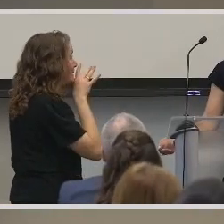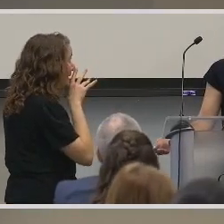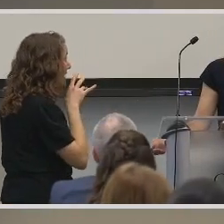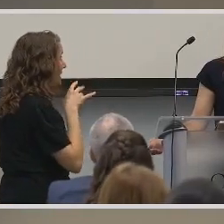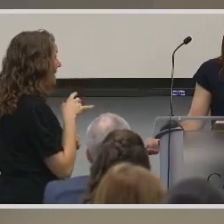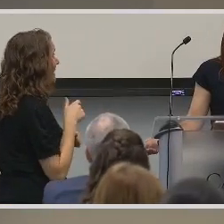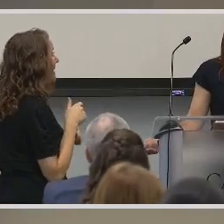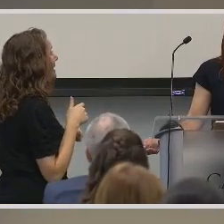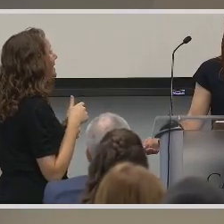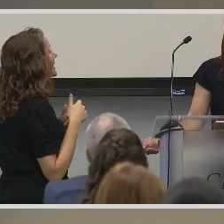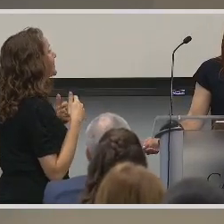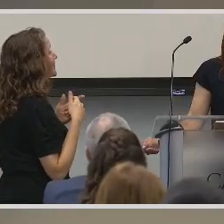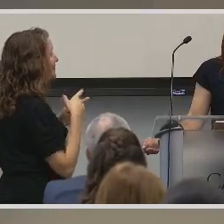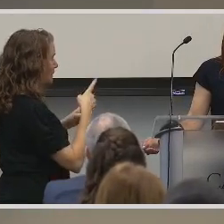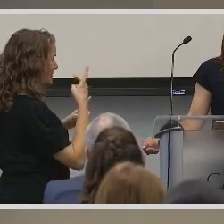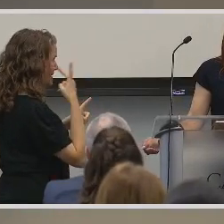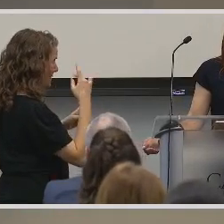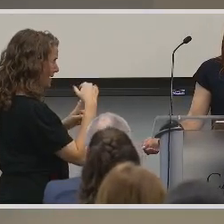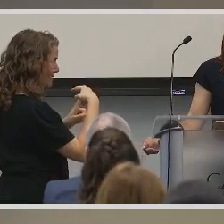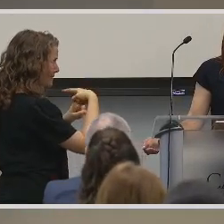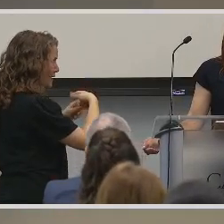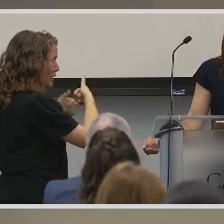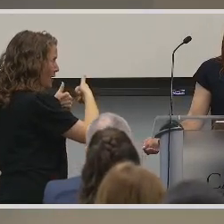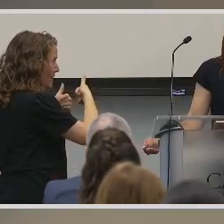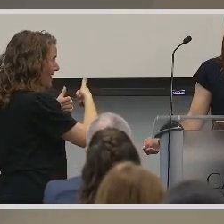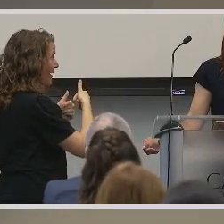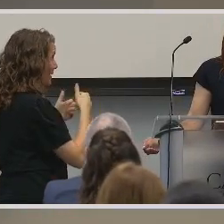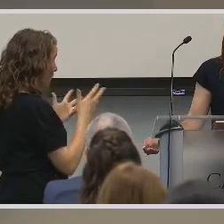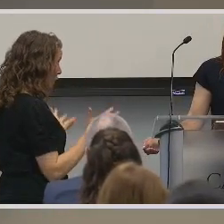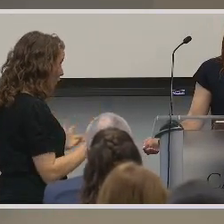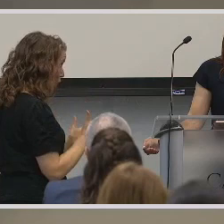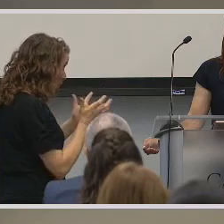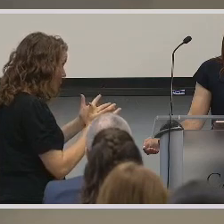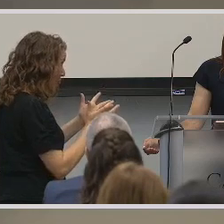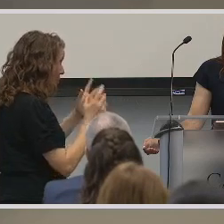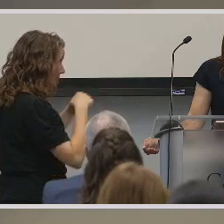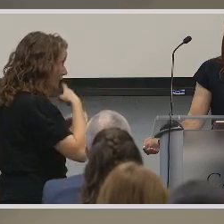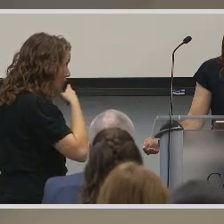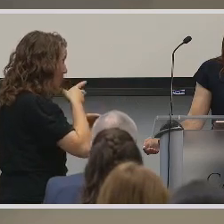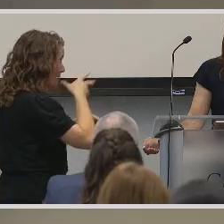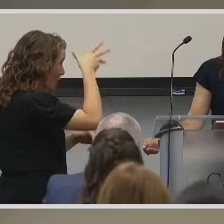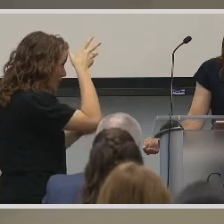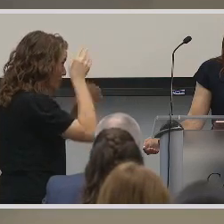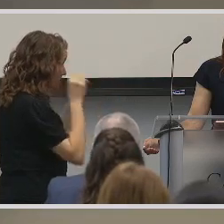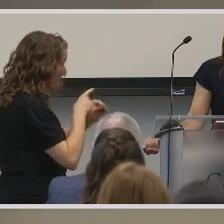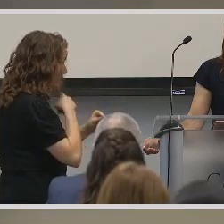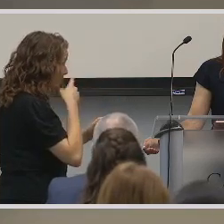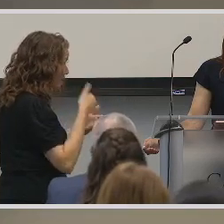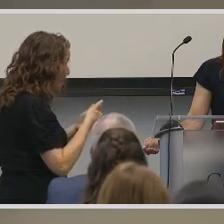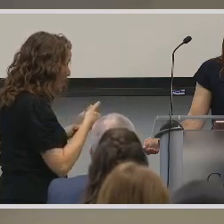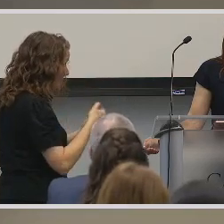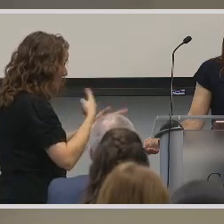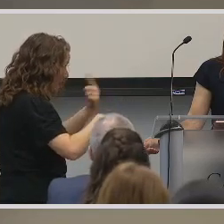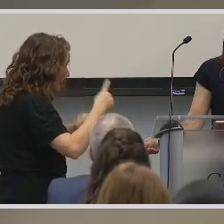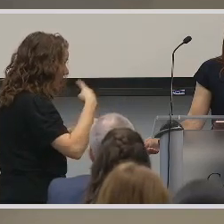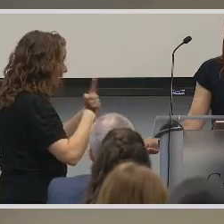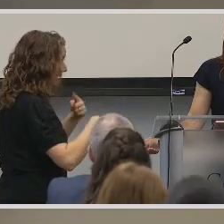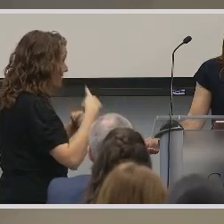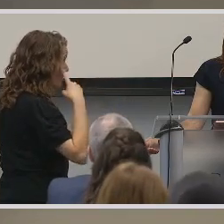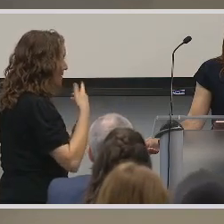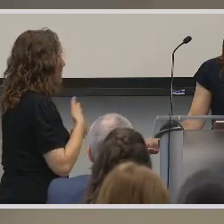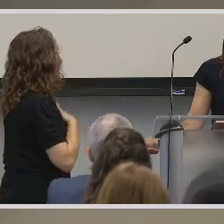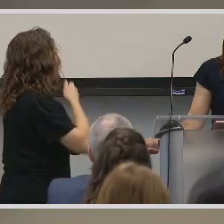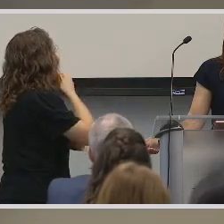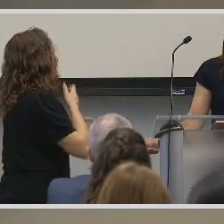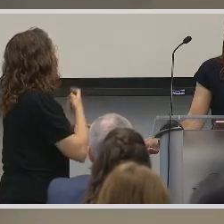do you see this as a good thing? Would you encourage continuation of using sign language for infants?